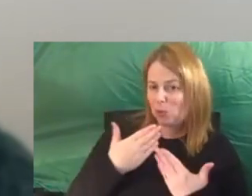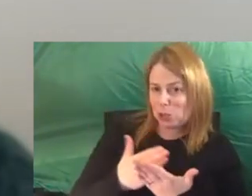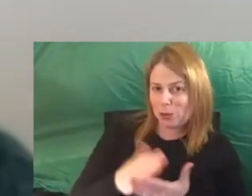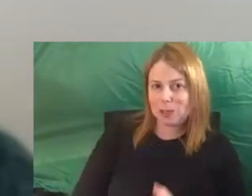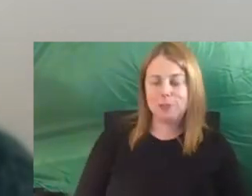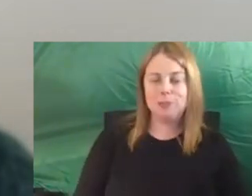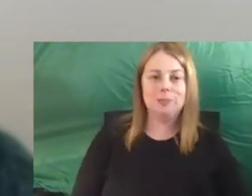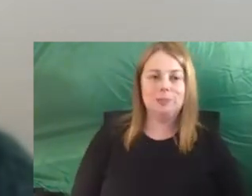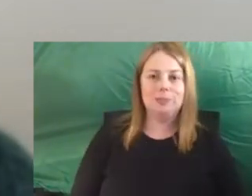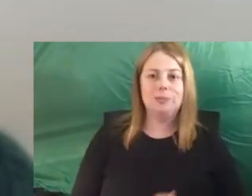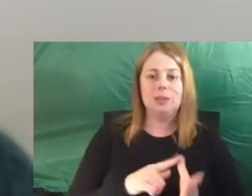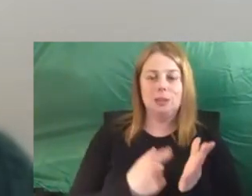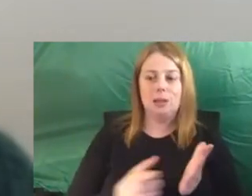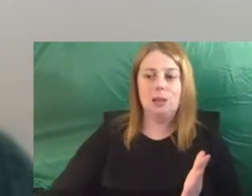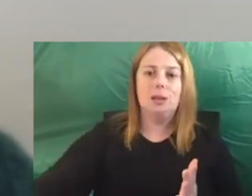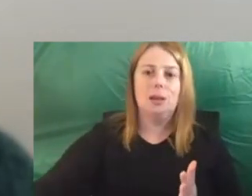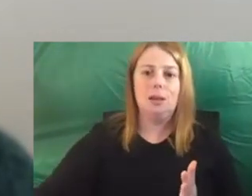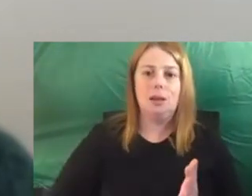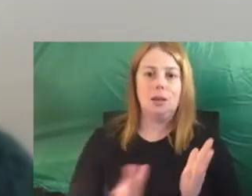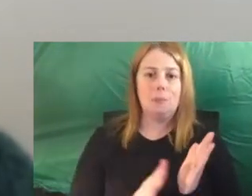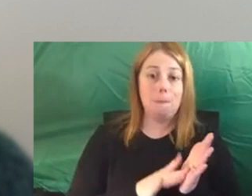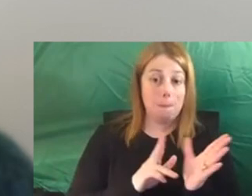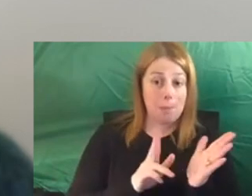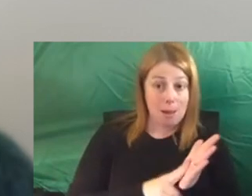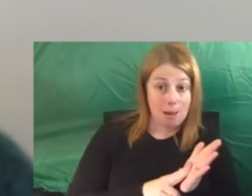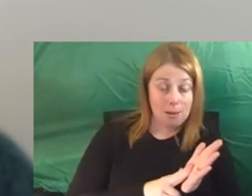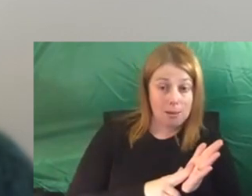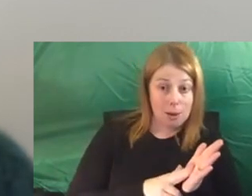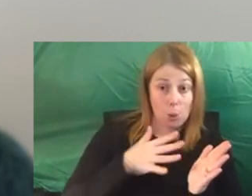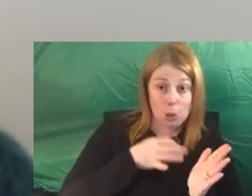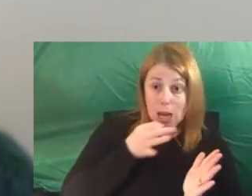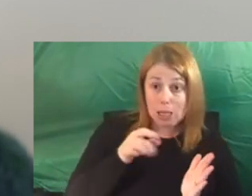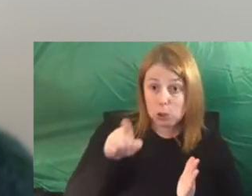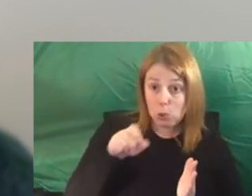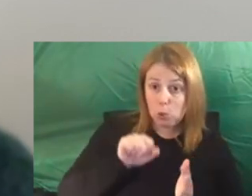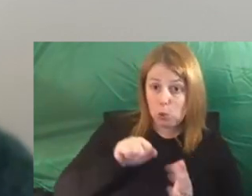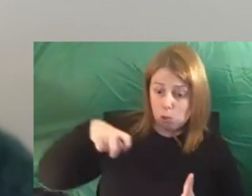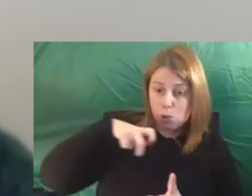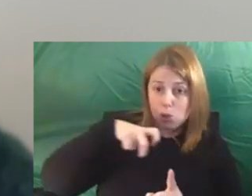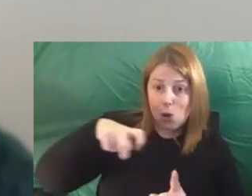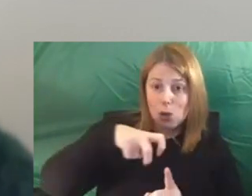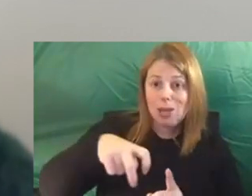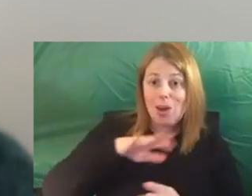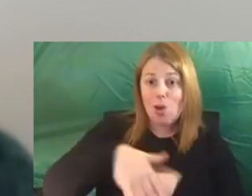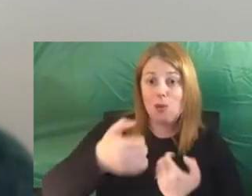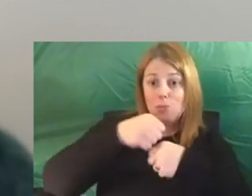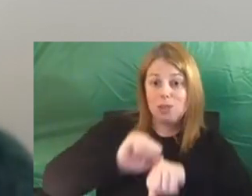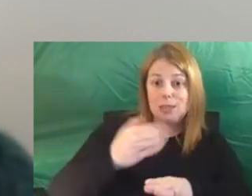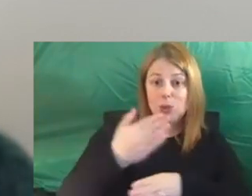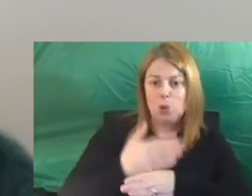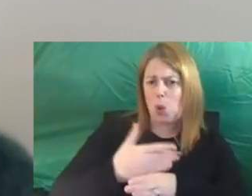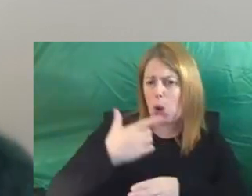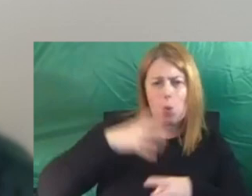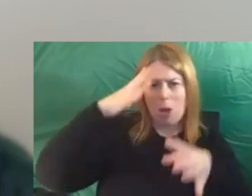Arman, I'll pass over to you now with that same question of what has been your journey towards prevention work and making the decision to champion this